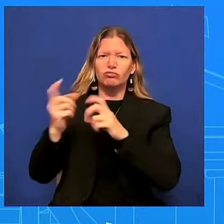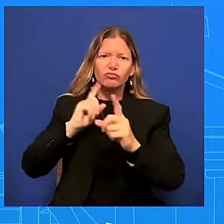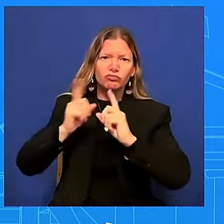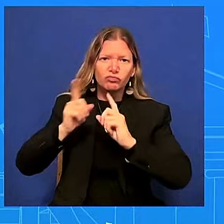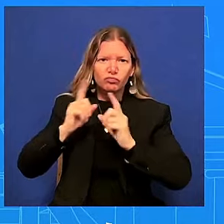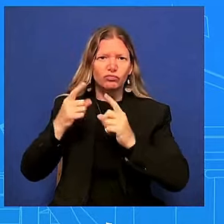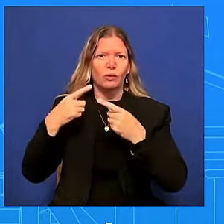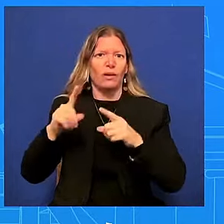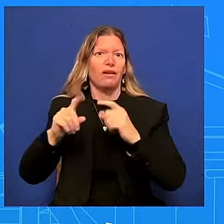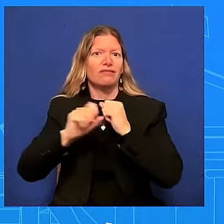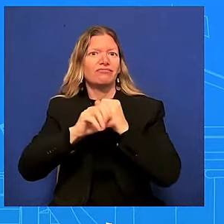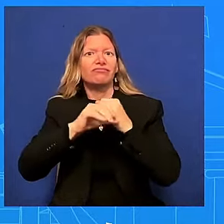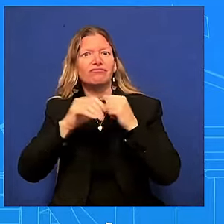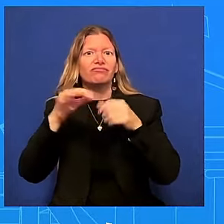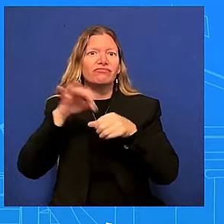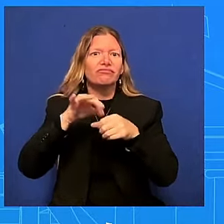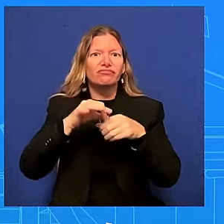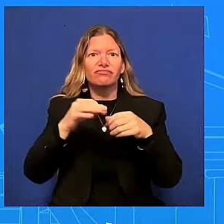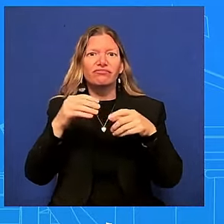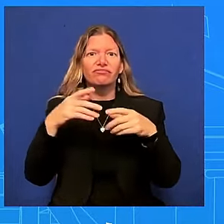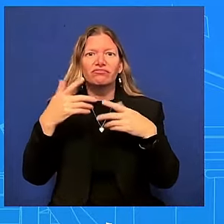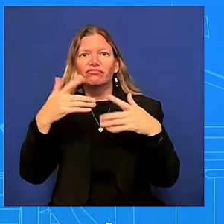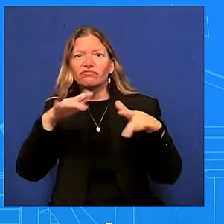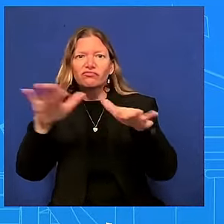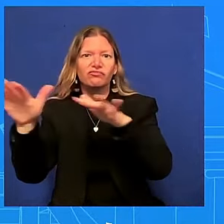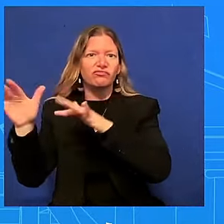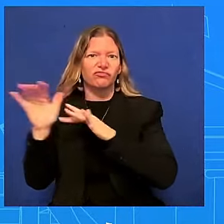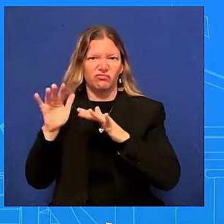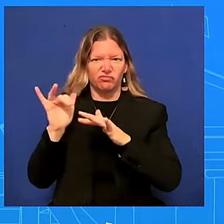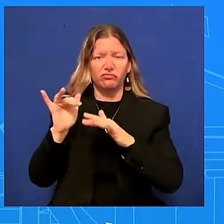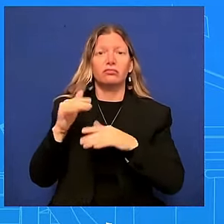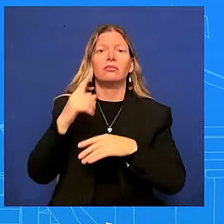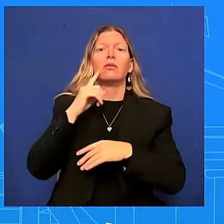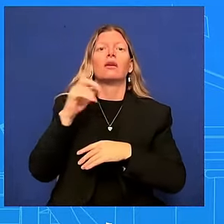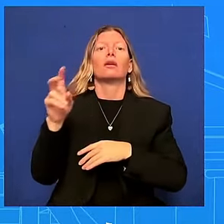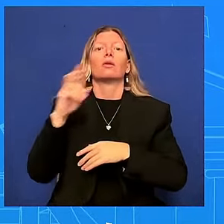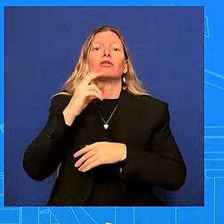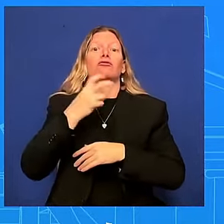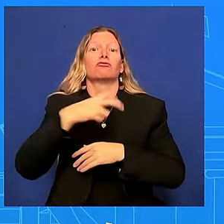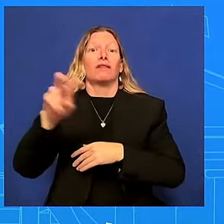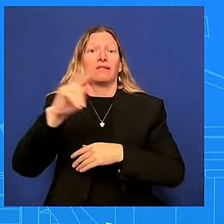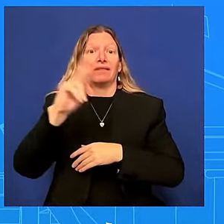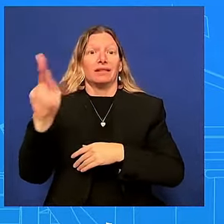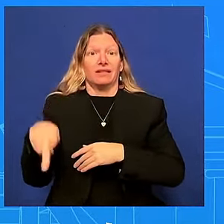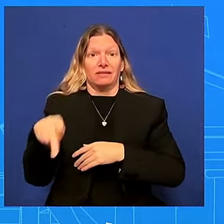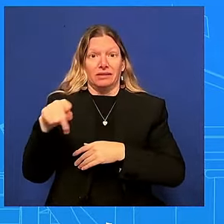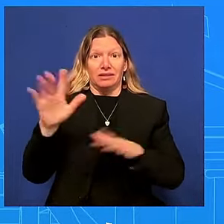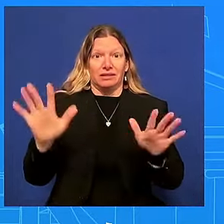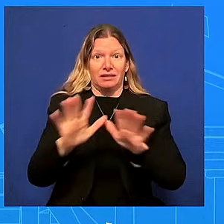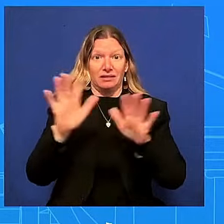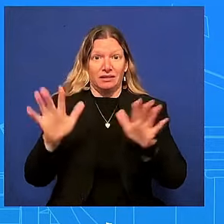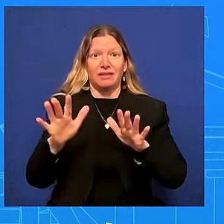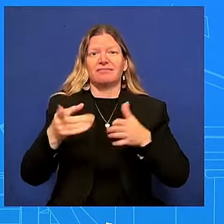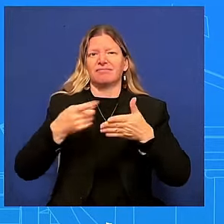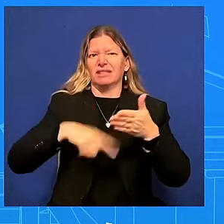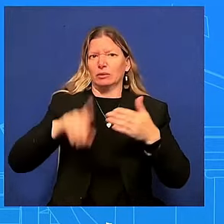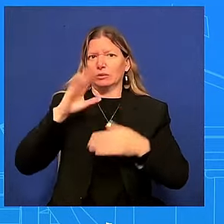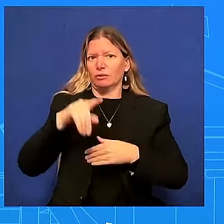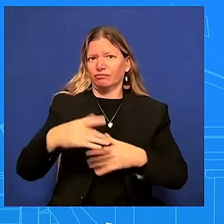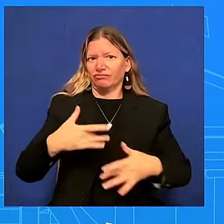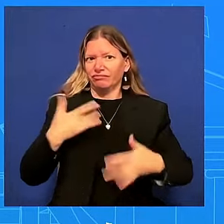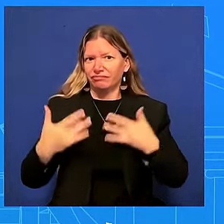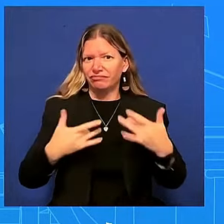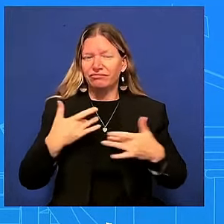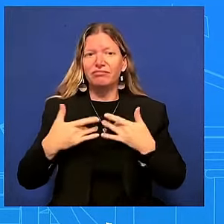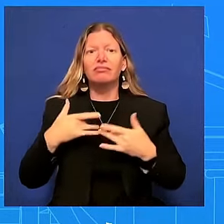excited about this he will host a press conference during nato this is in addition to the previously announced events this week and